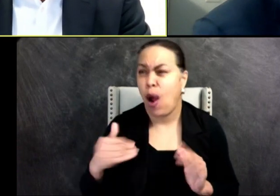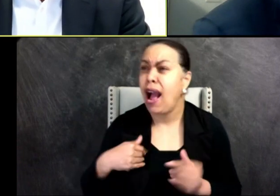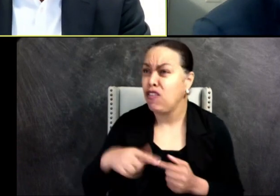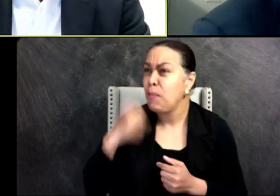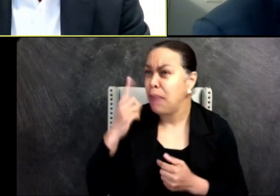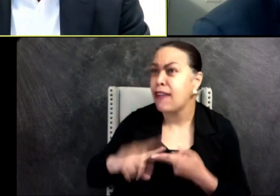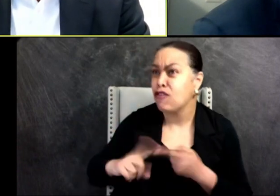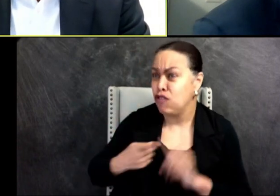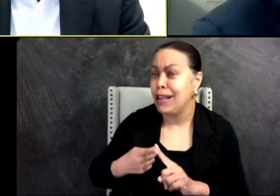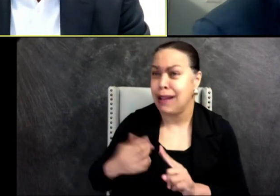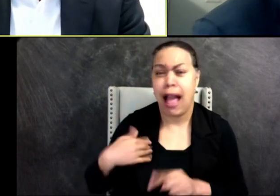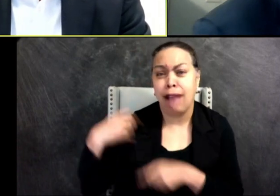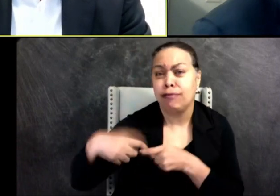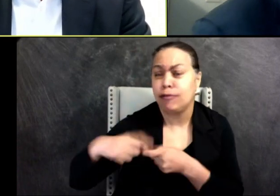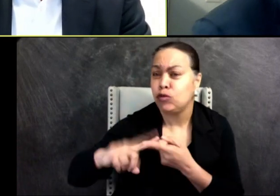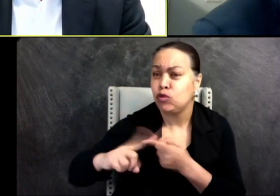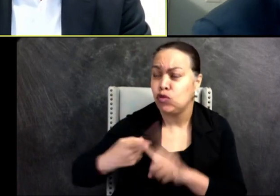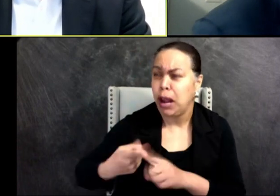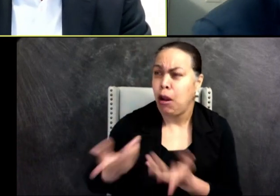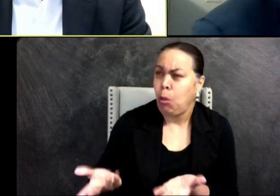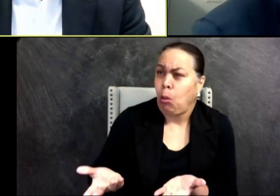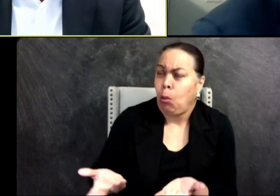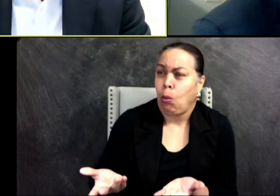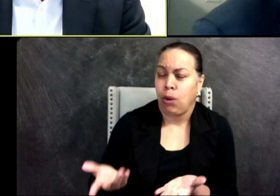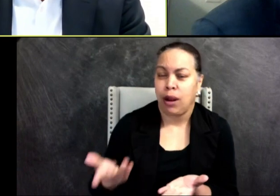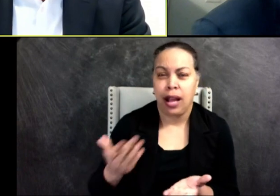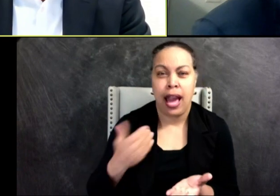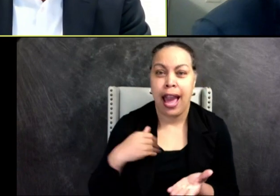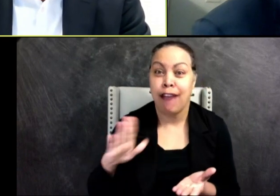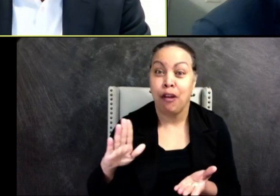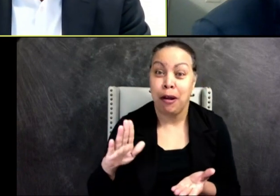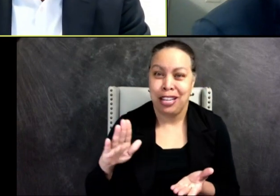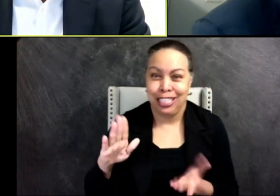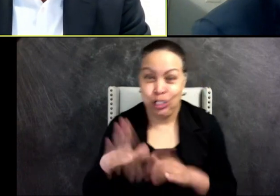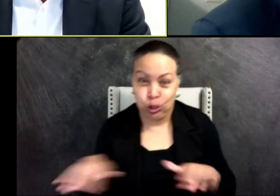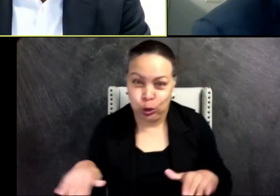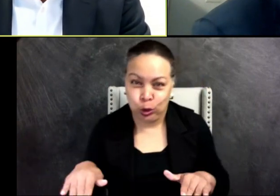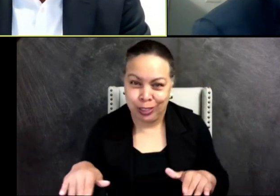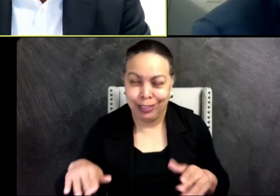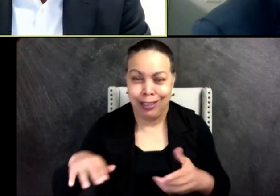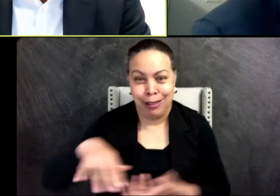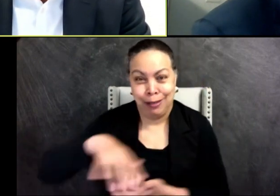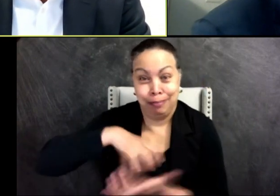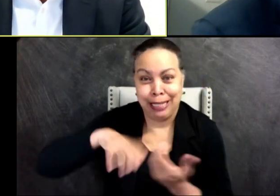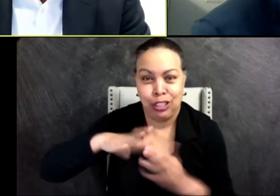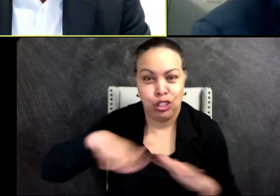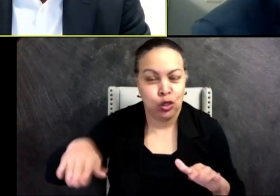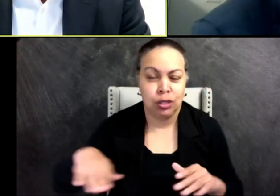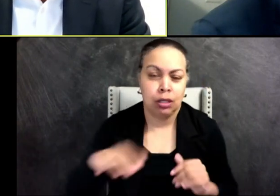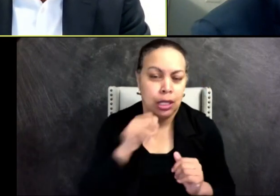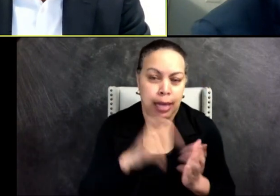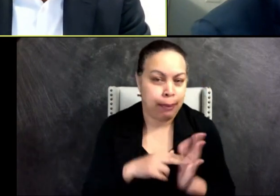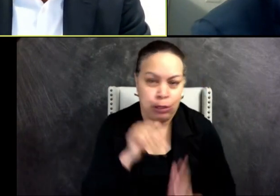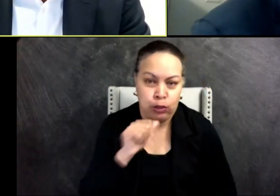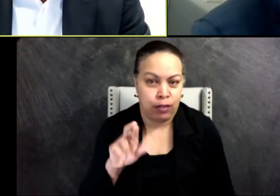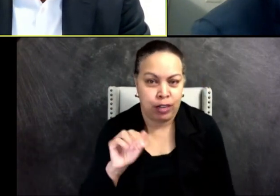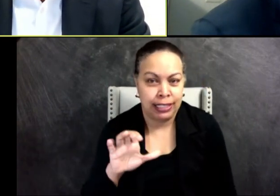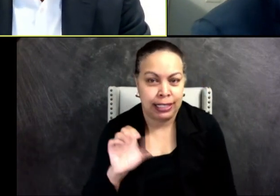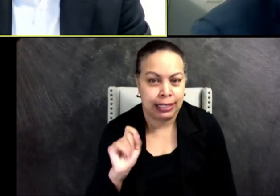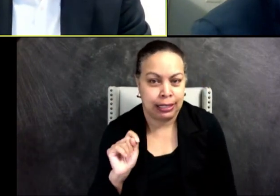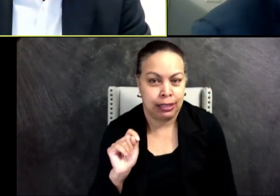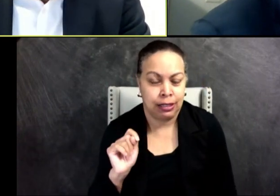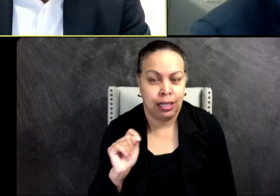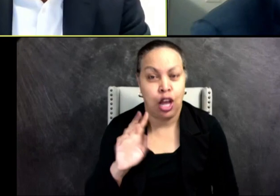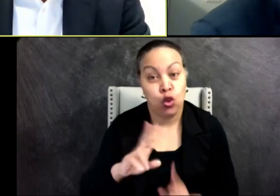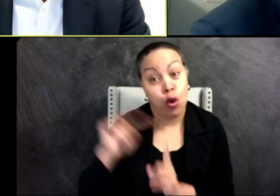Latinx friend or black biracial children does not disqualify anyone from being racist. It's about your views.